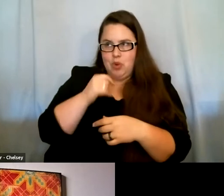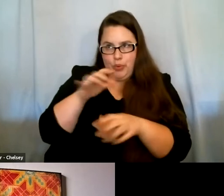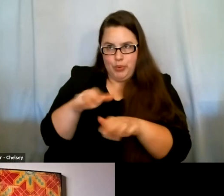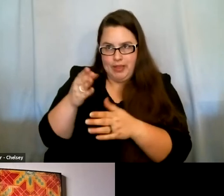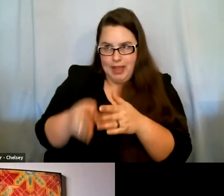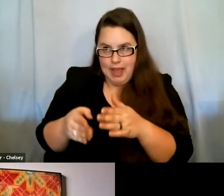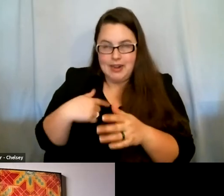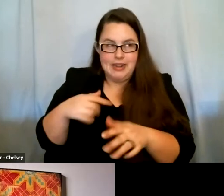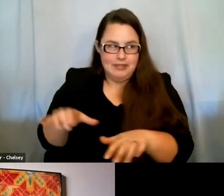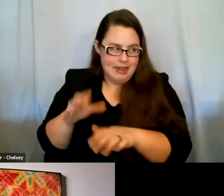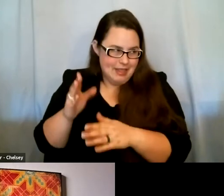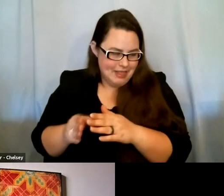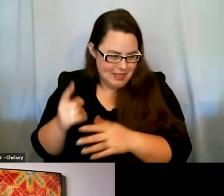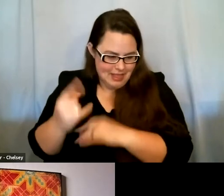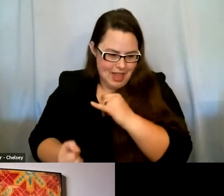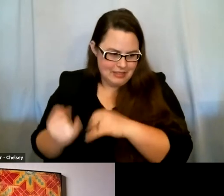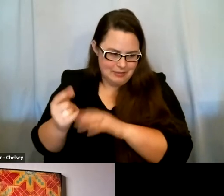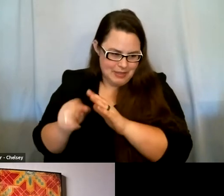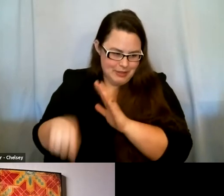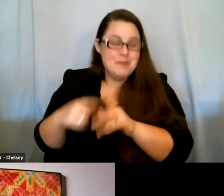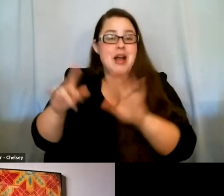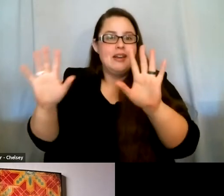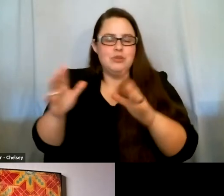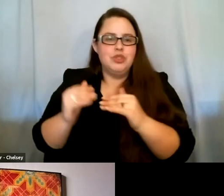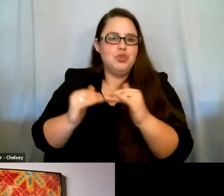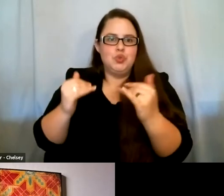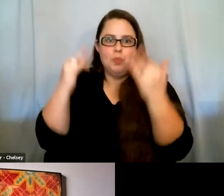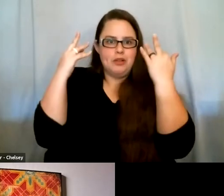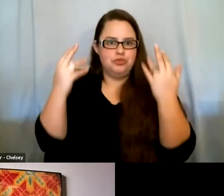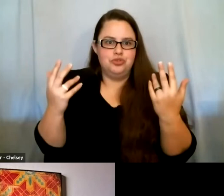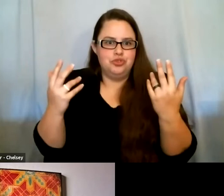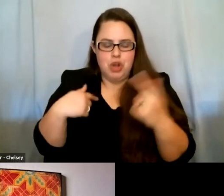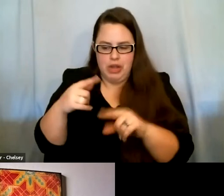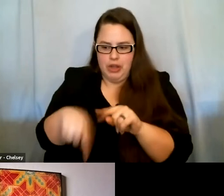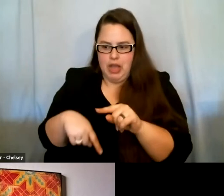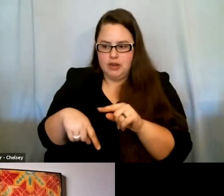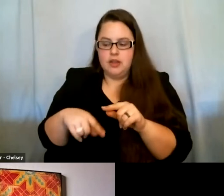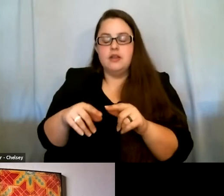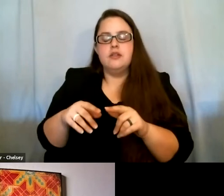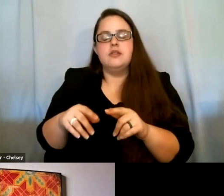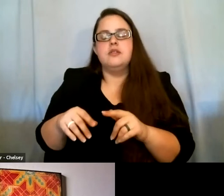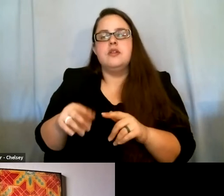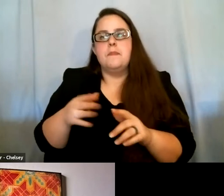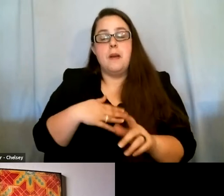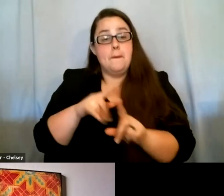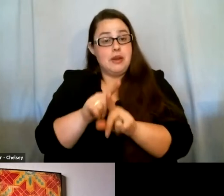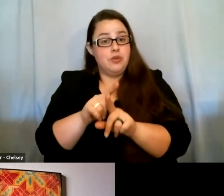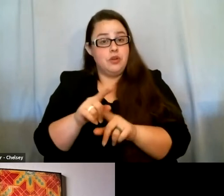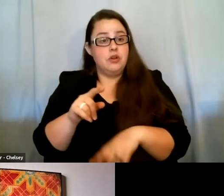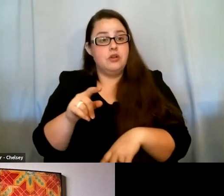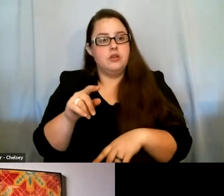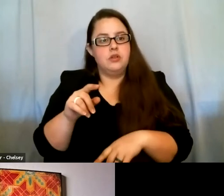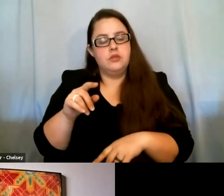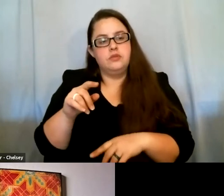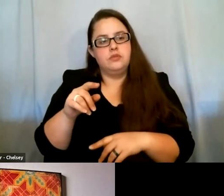semester and it was just too much. My, I couldn't do it. And my mentor, Armando Soto, right? Tells me,